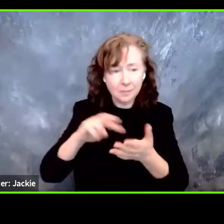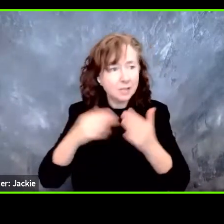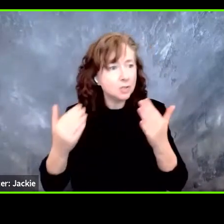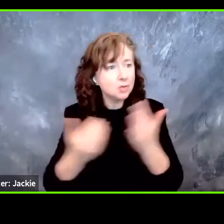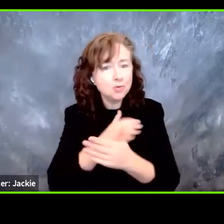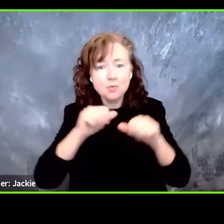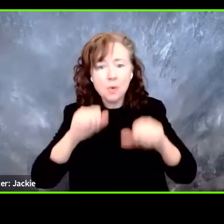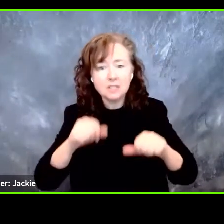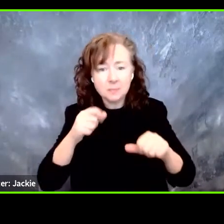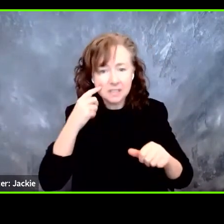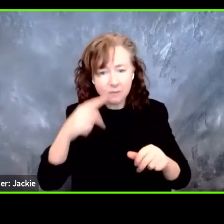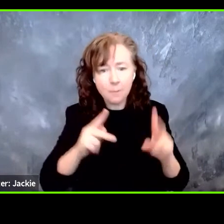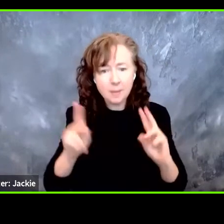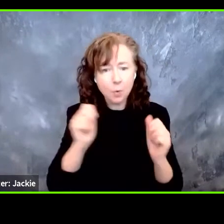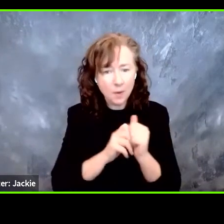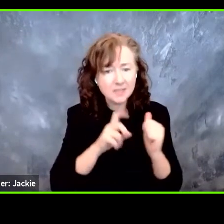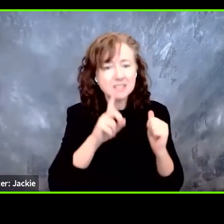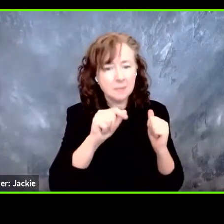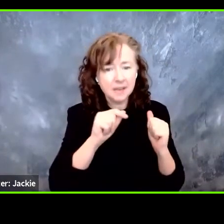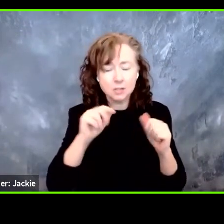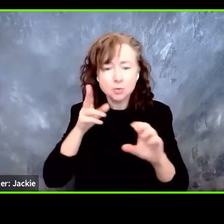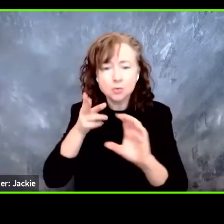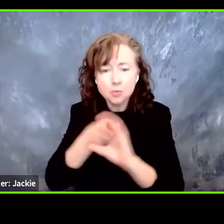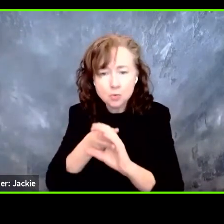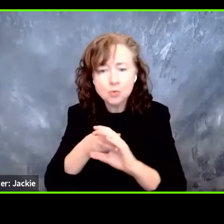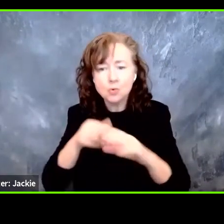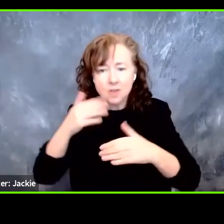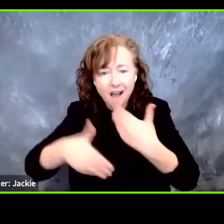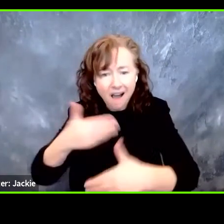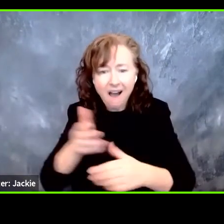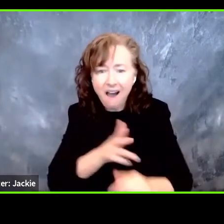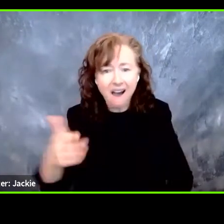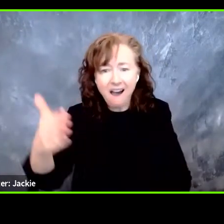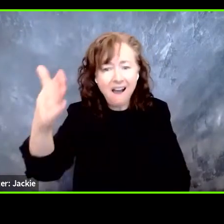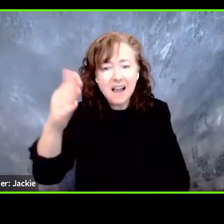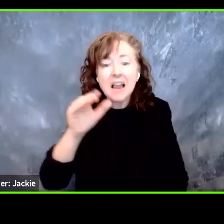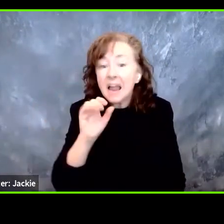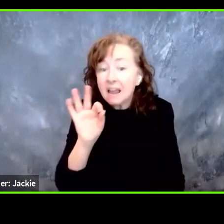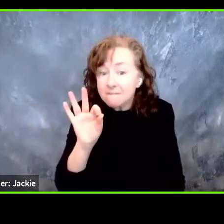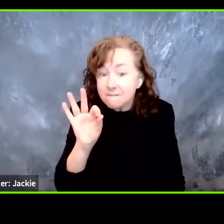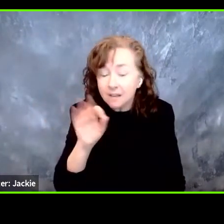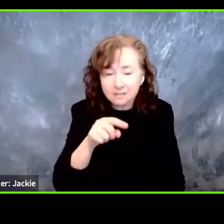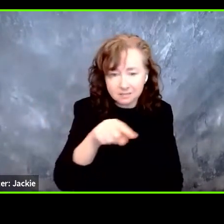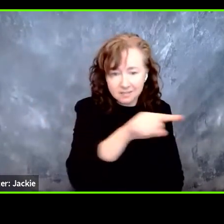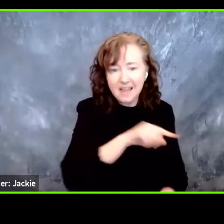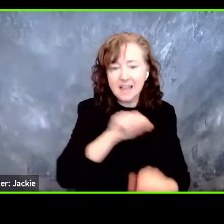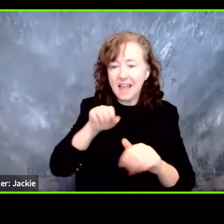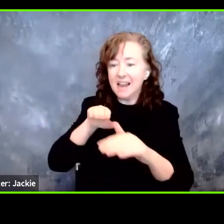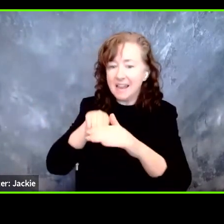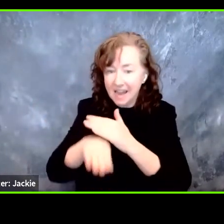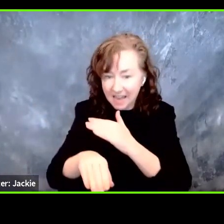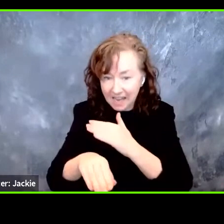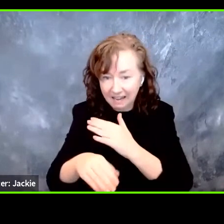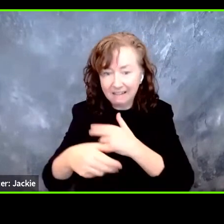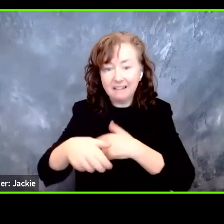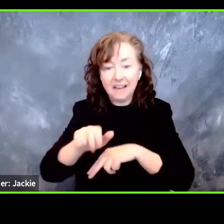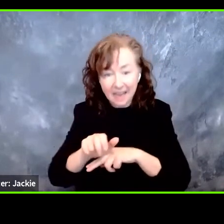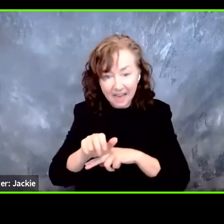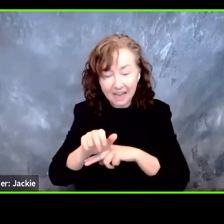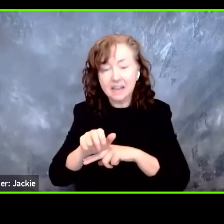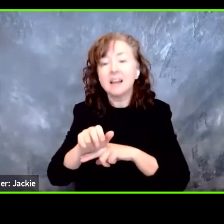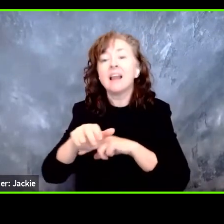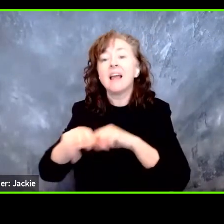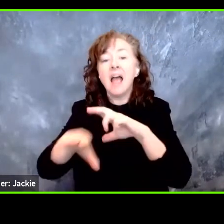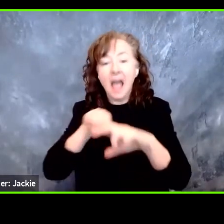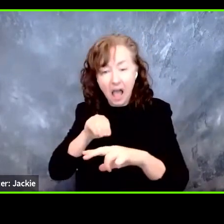disabilities, but only if they are able to get into and out of them to use them. These include people who use